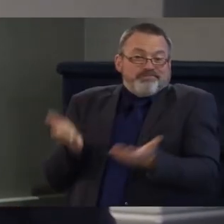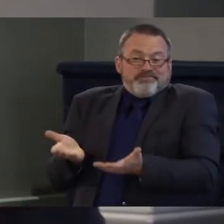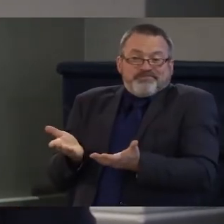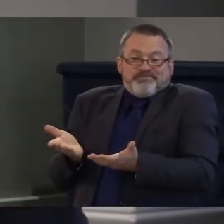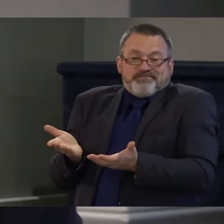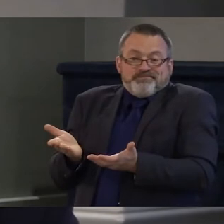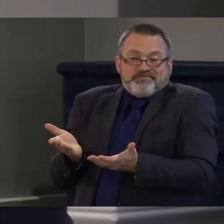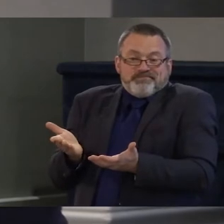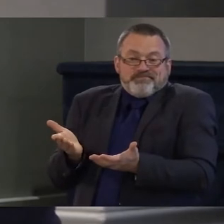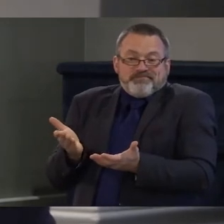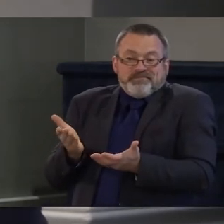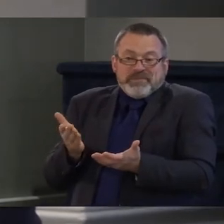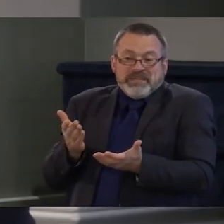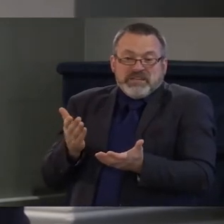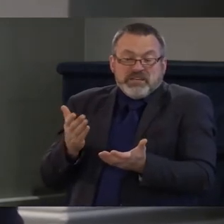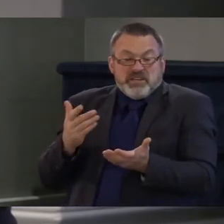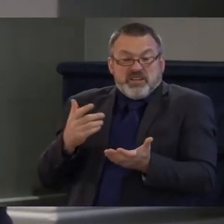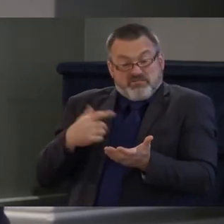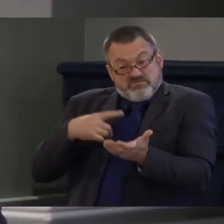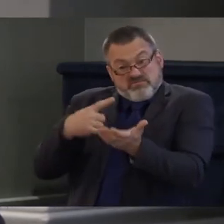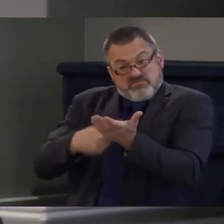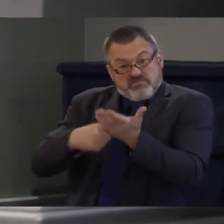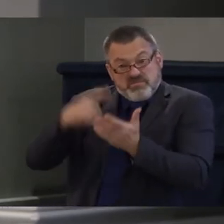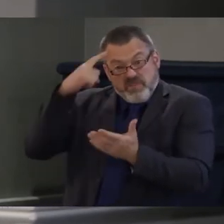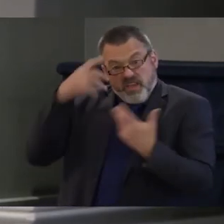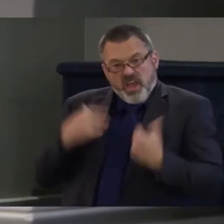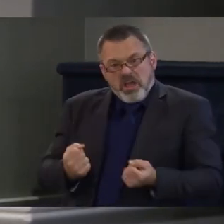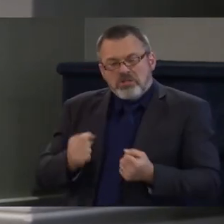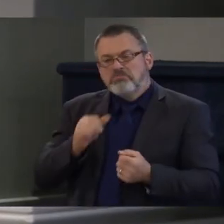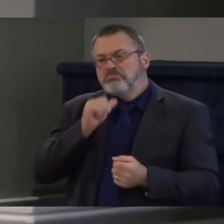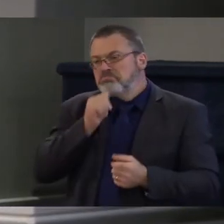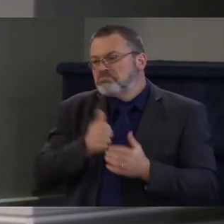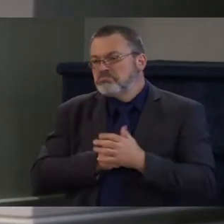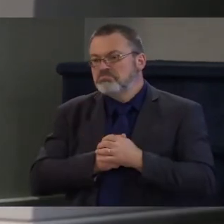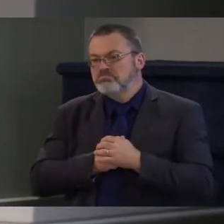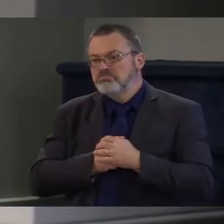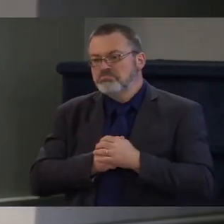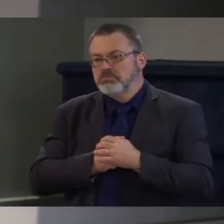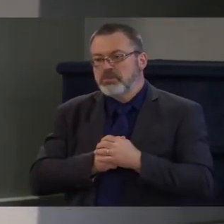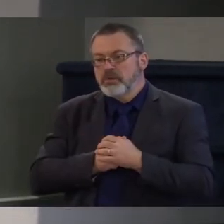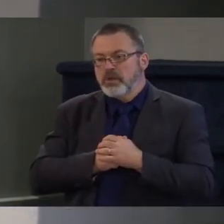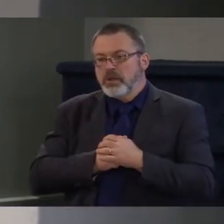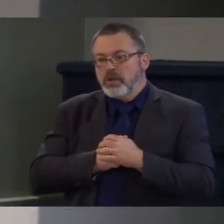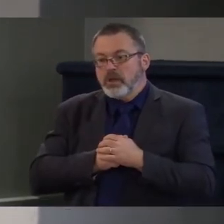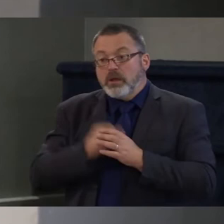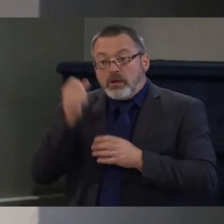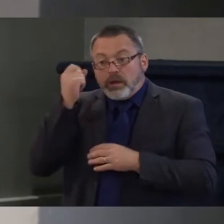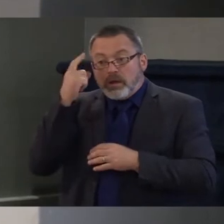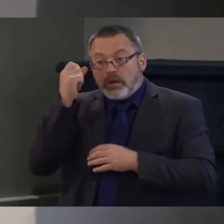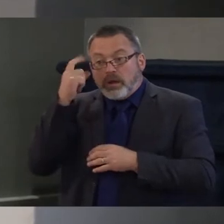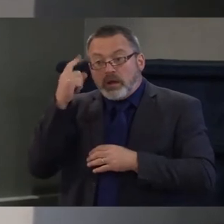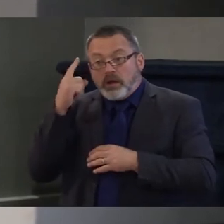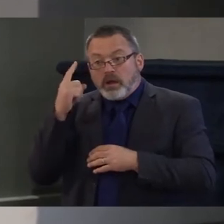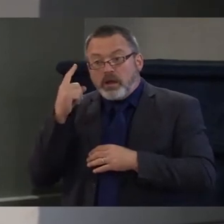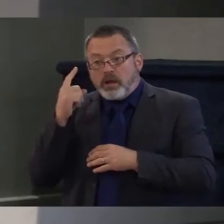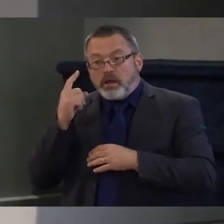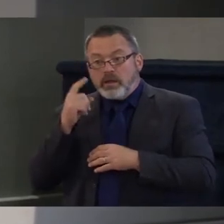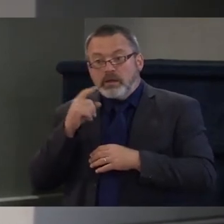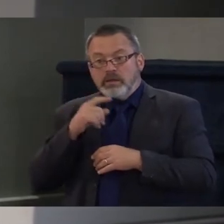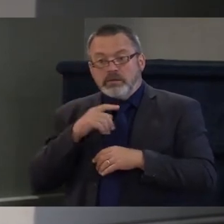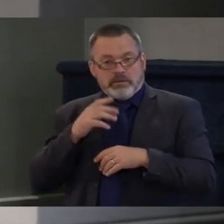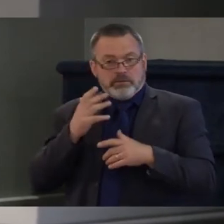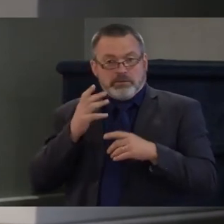health um definitely the thought of going to see a therapist wasn't something that um my family did